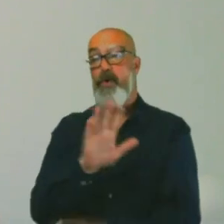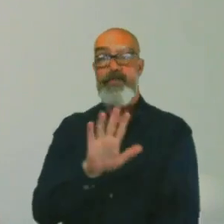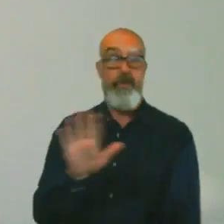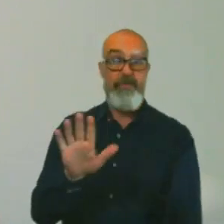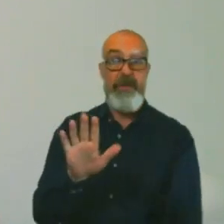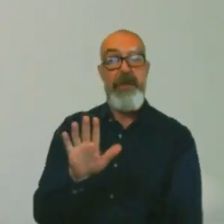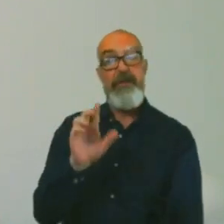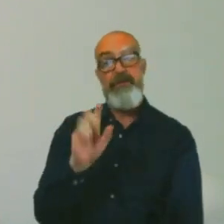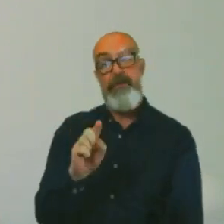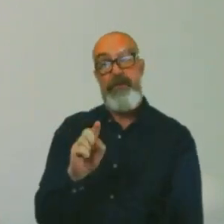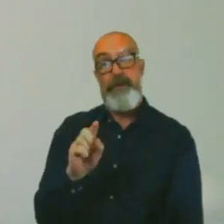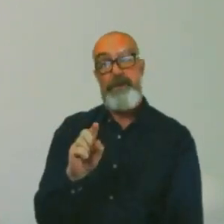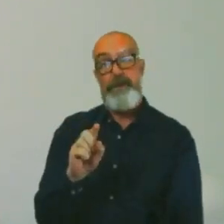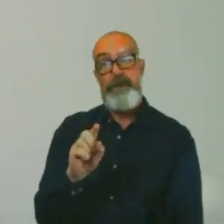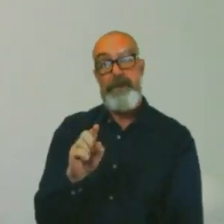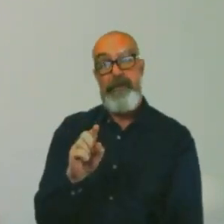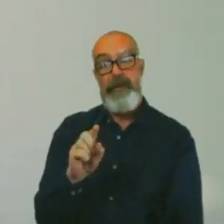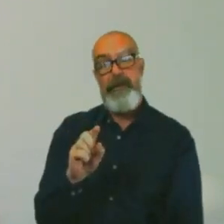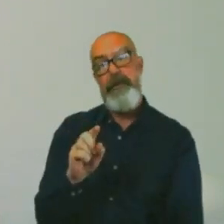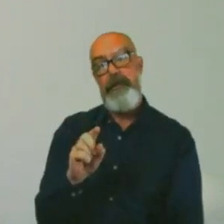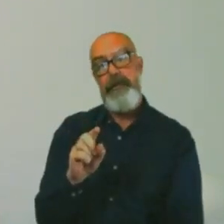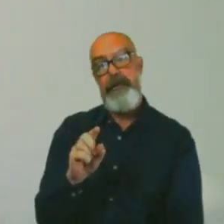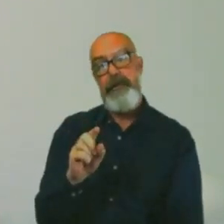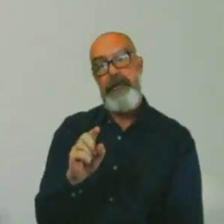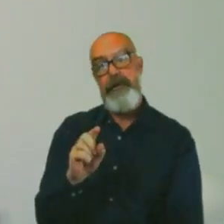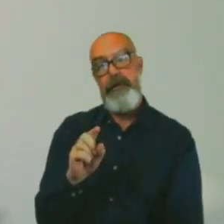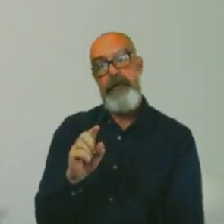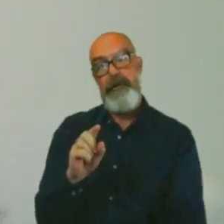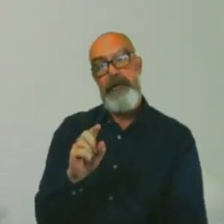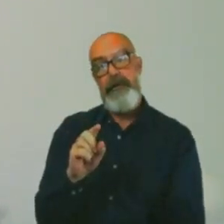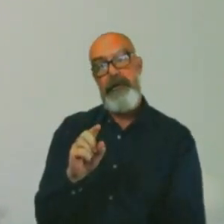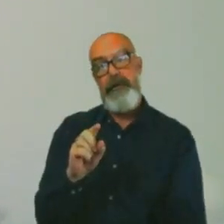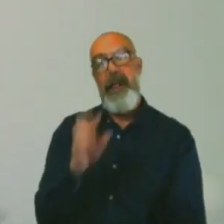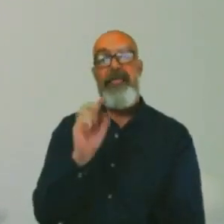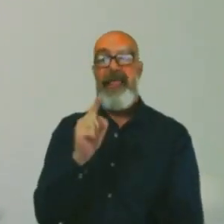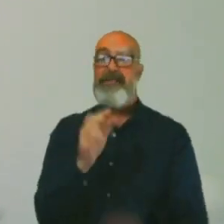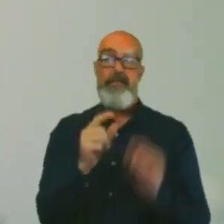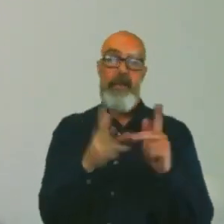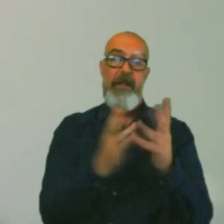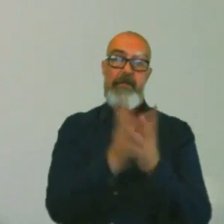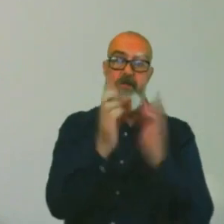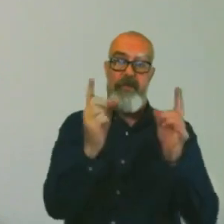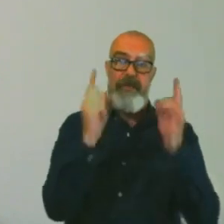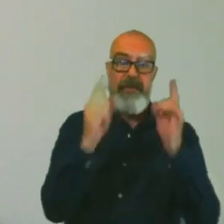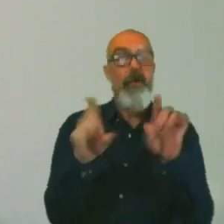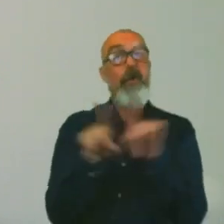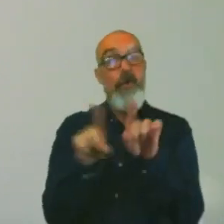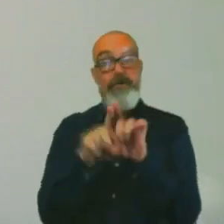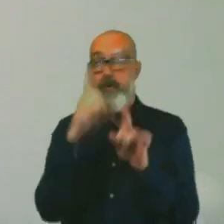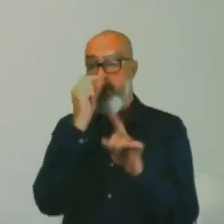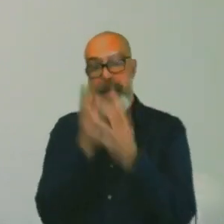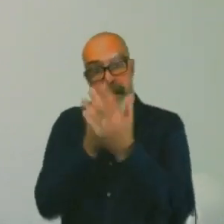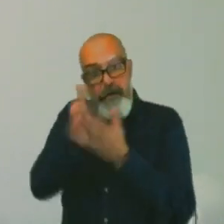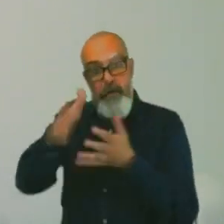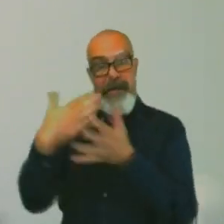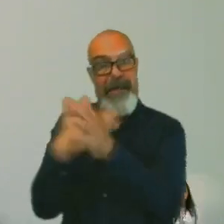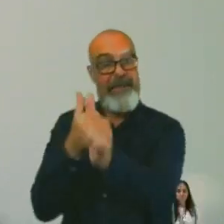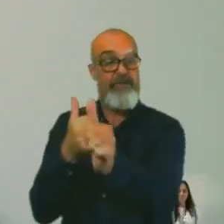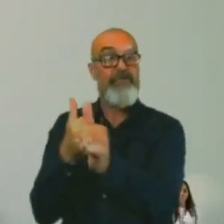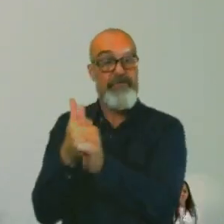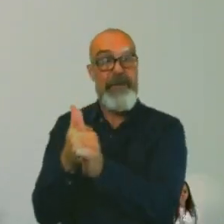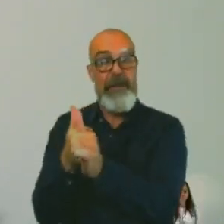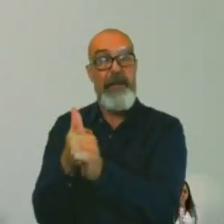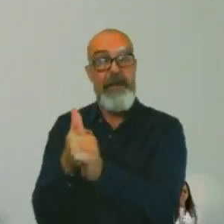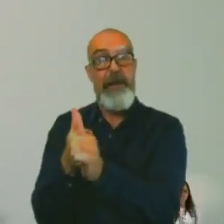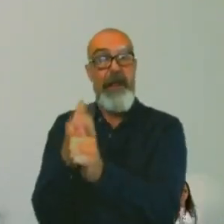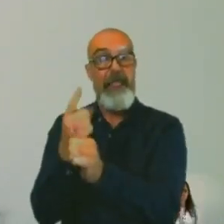to get into a PhD if you are in university. You can also do a PhD in industry and that's that as well. You have to